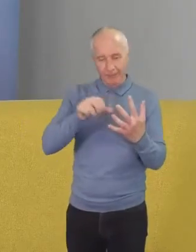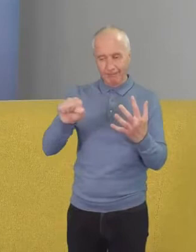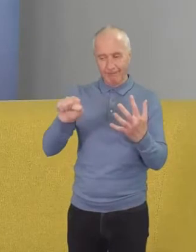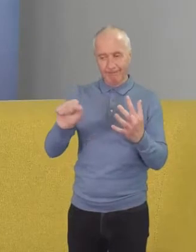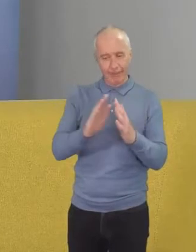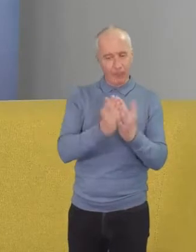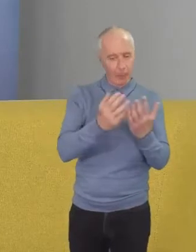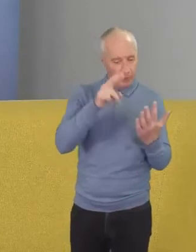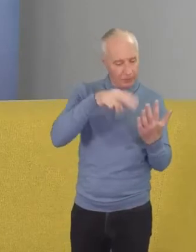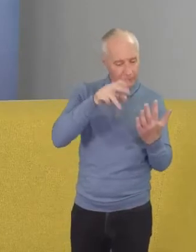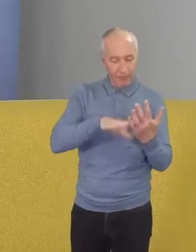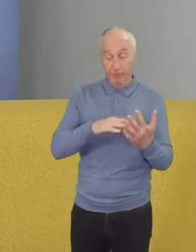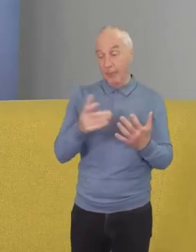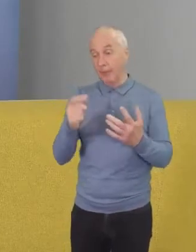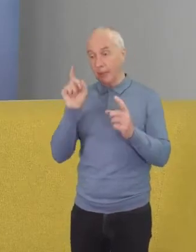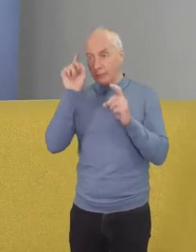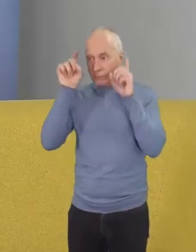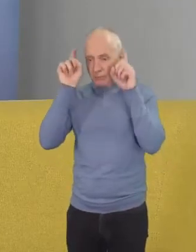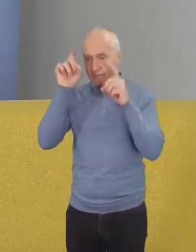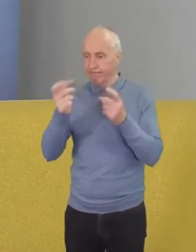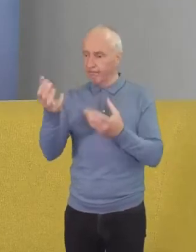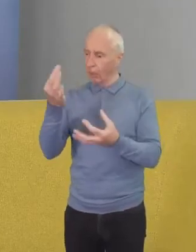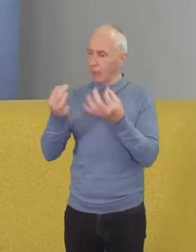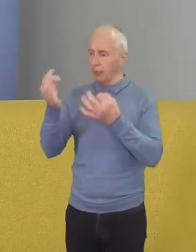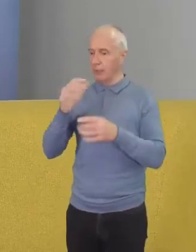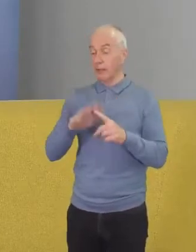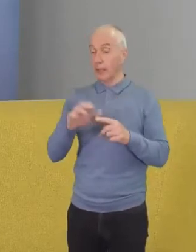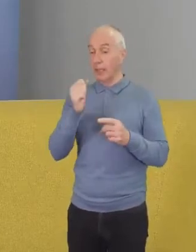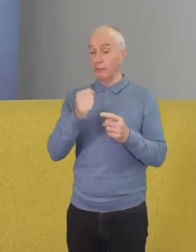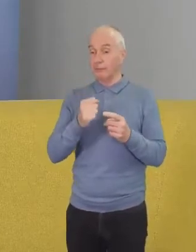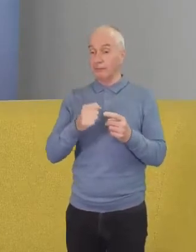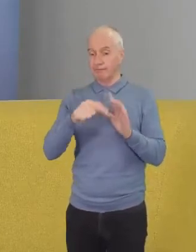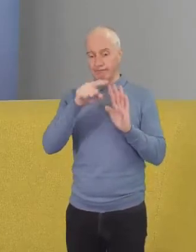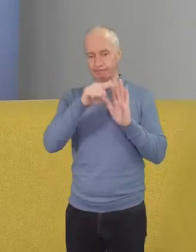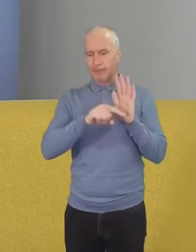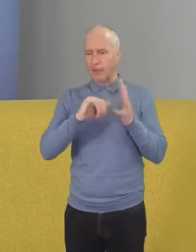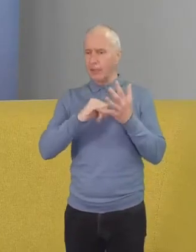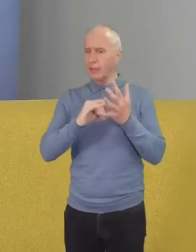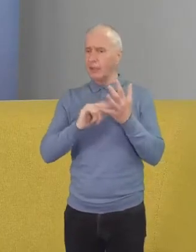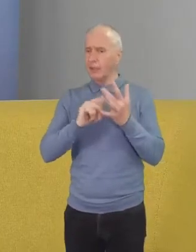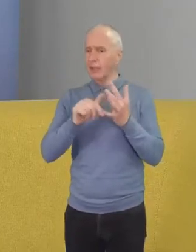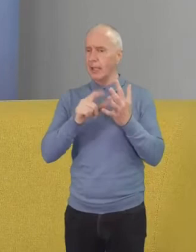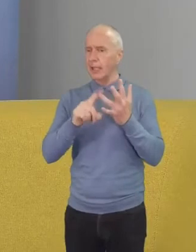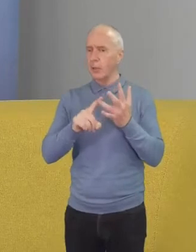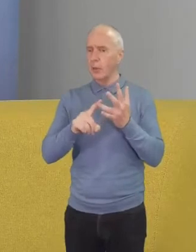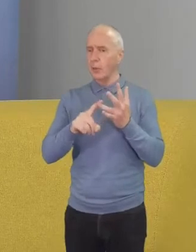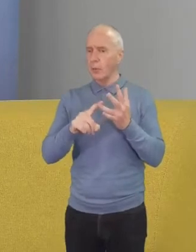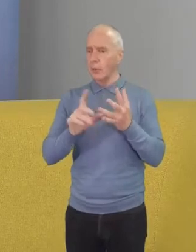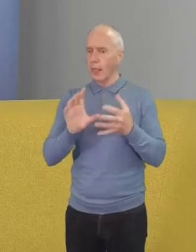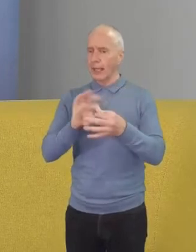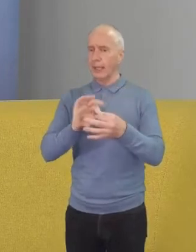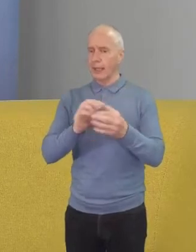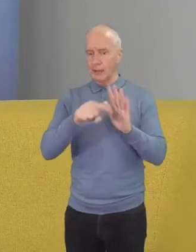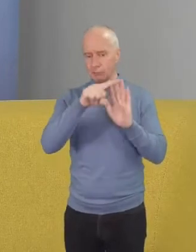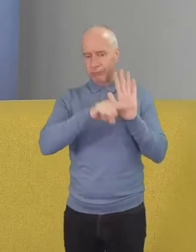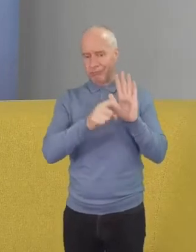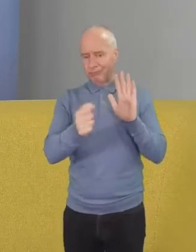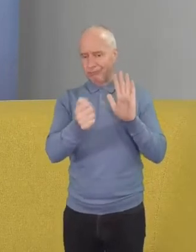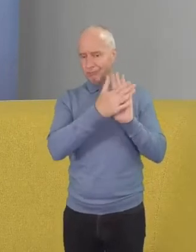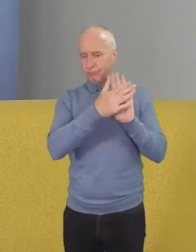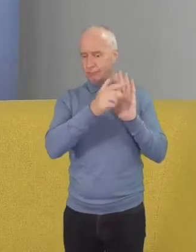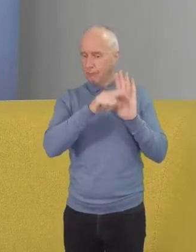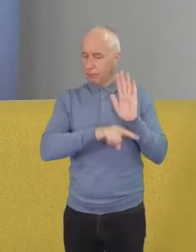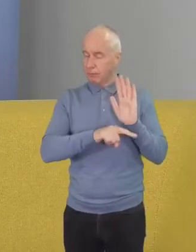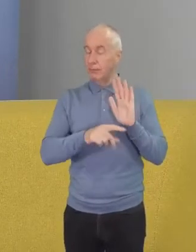don't forget that you can um pop your questions on the slido link i think there's a link for that in the chat that you should be able to see and